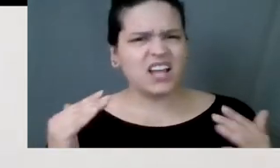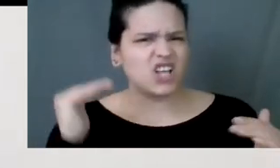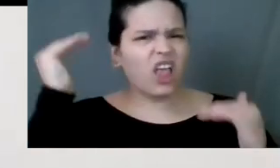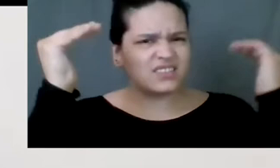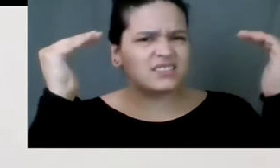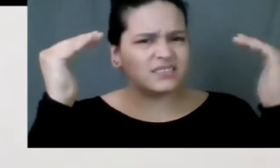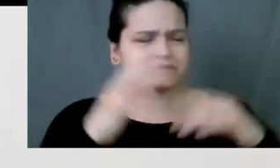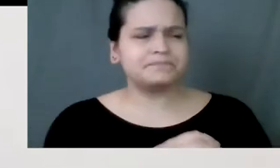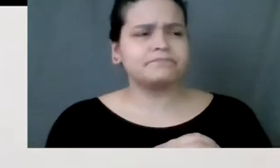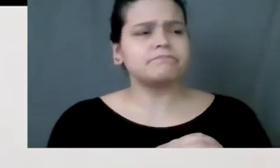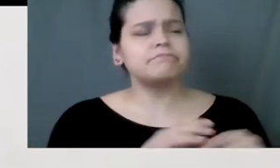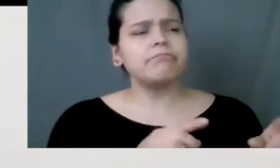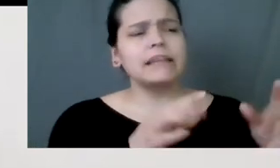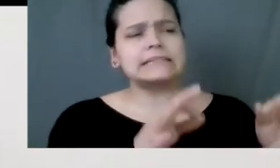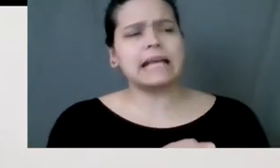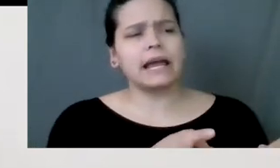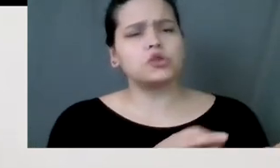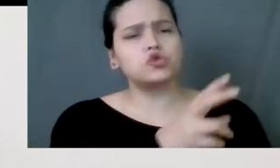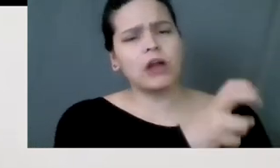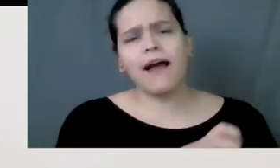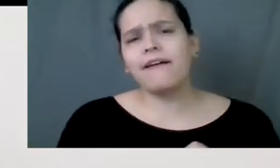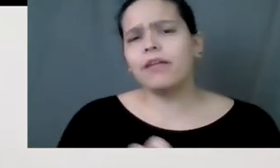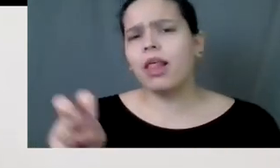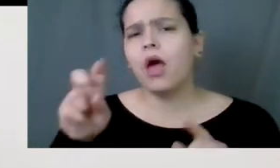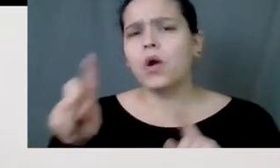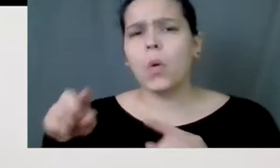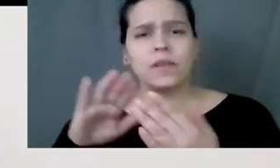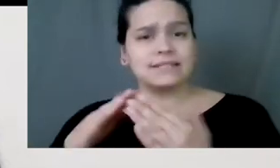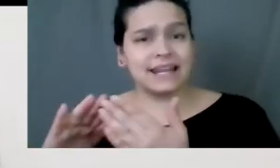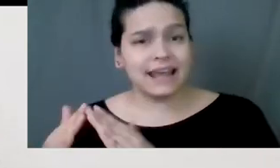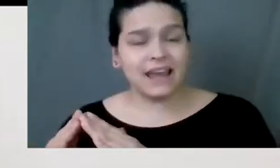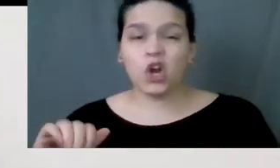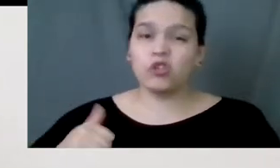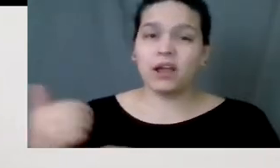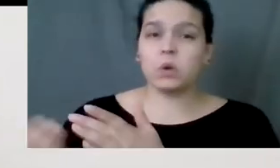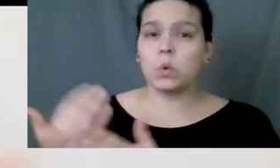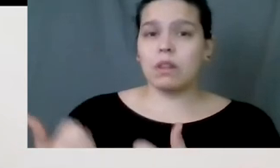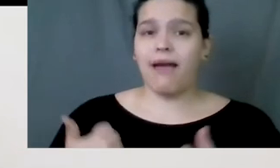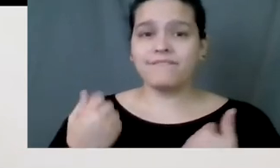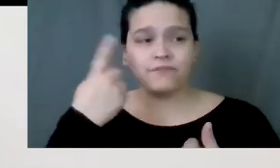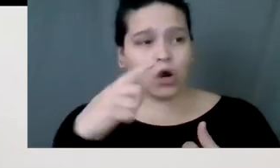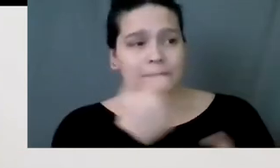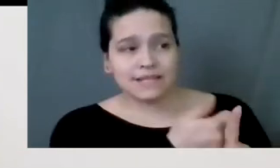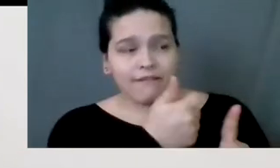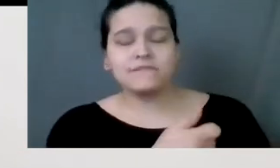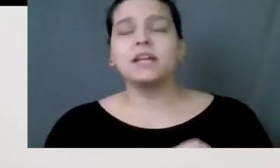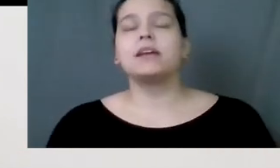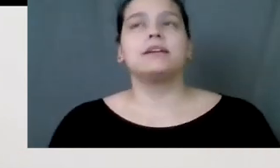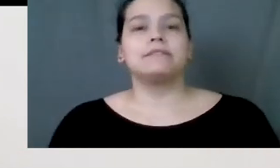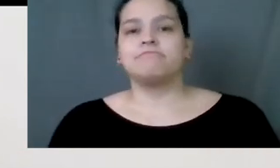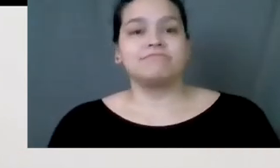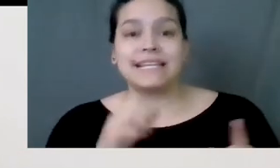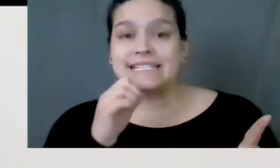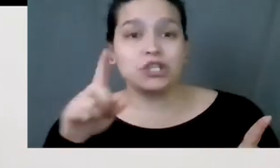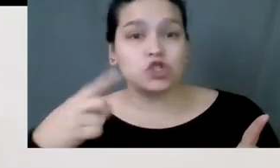adult, he decided to travel into the city and create a whole new life for himself. And